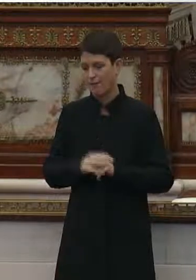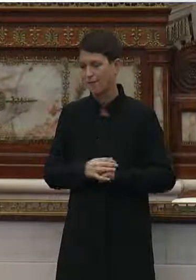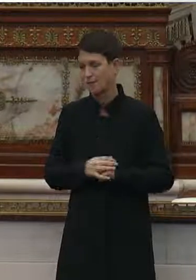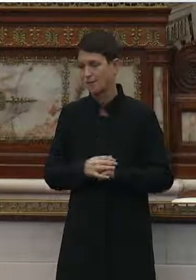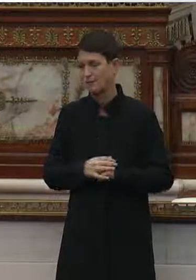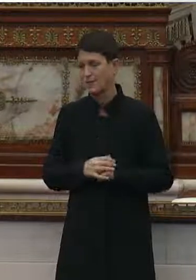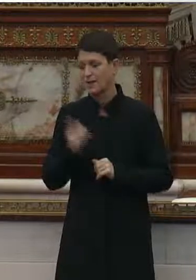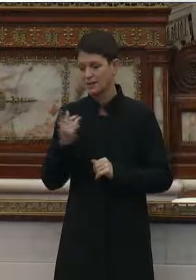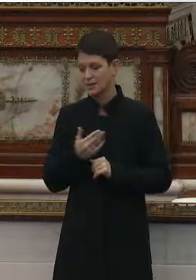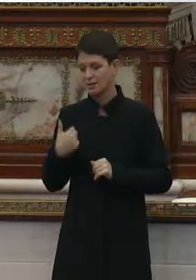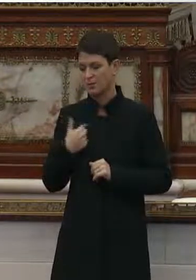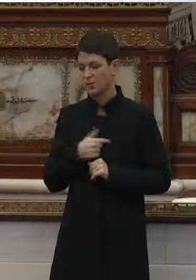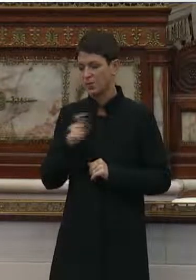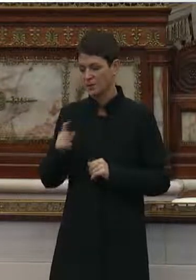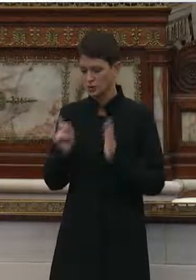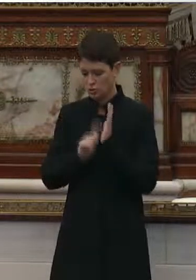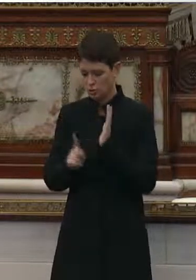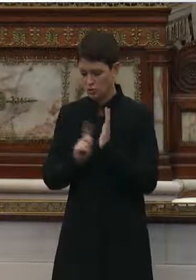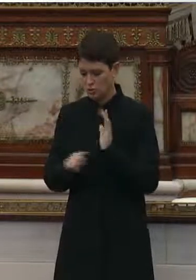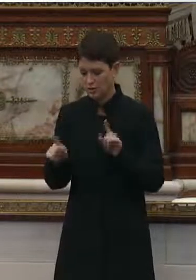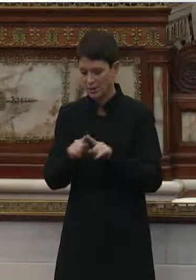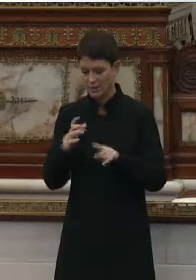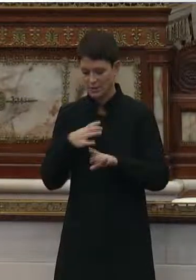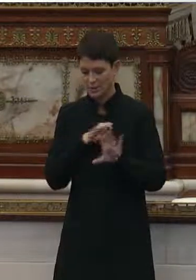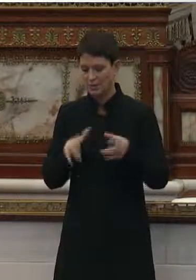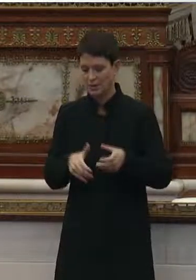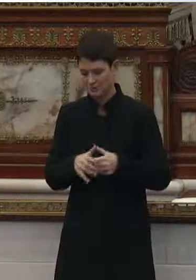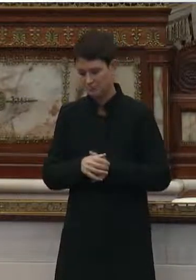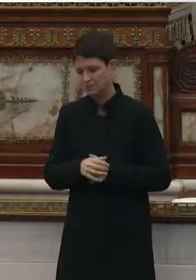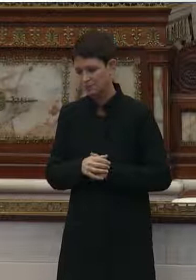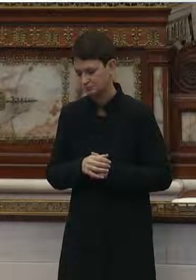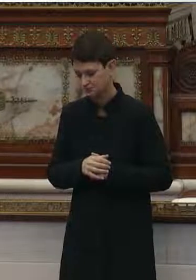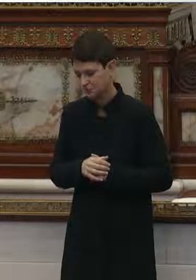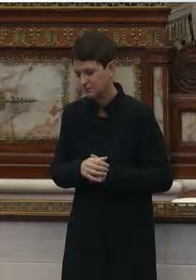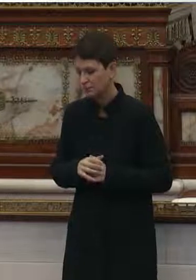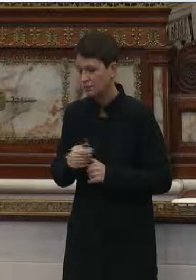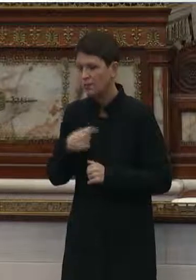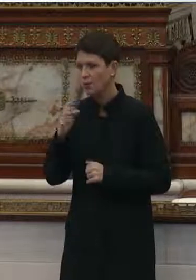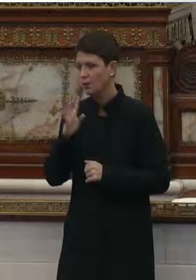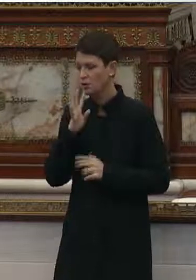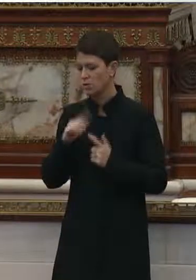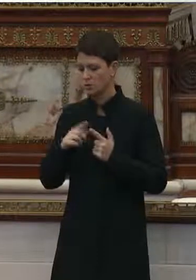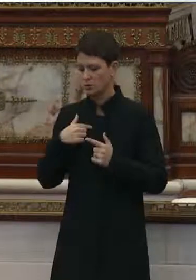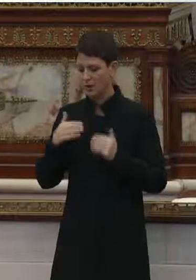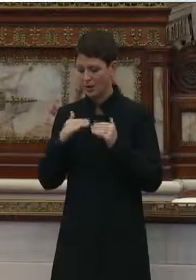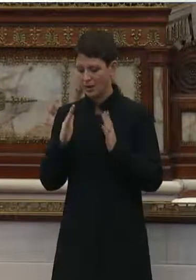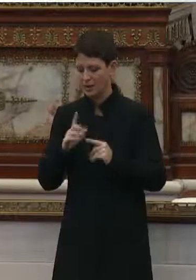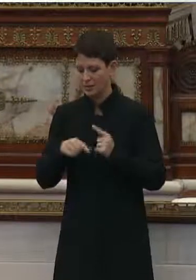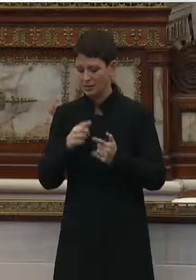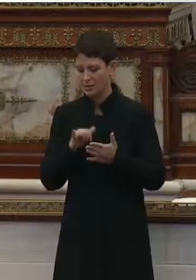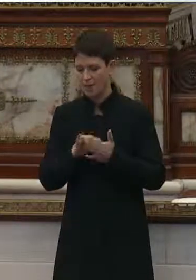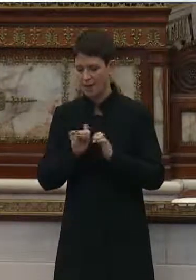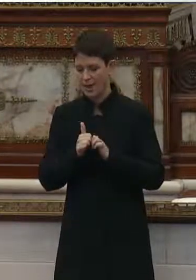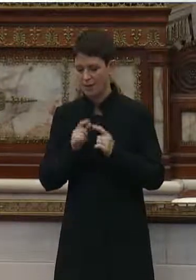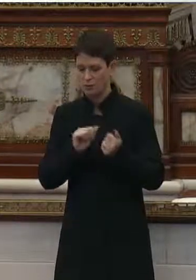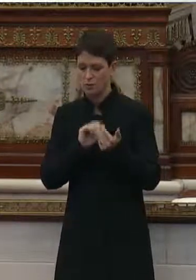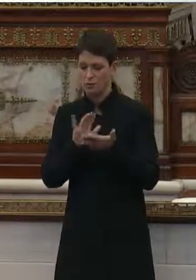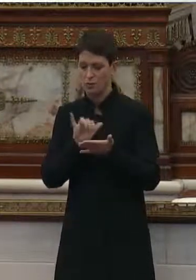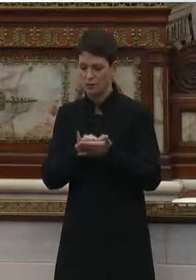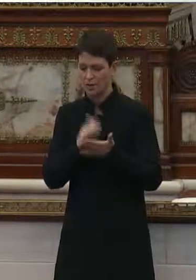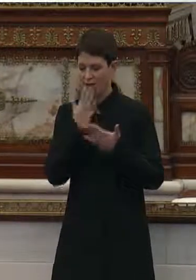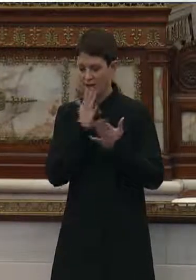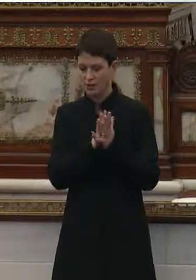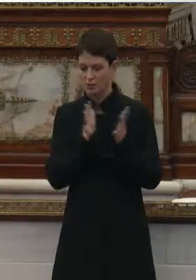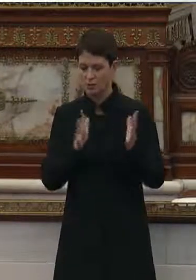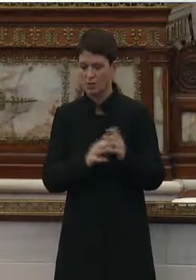That's something we definitely need to look into as a committee. And I'll be talking to my colleagues about ways to approach that. So